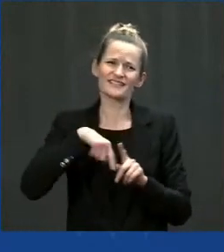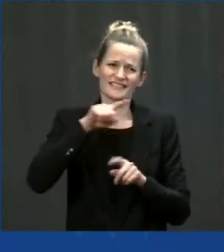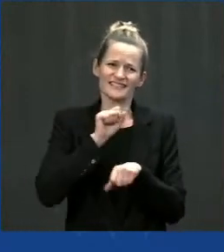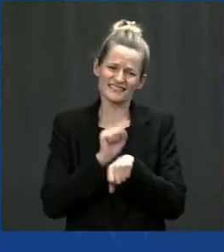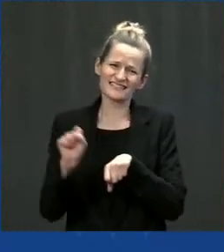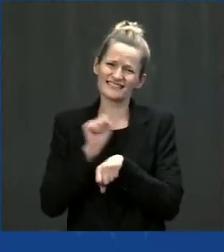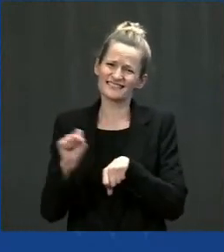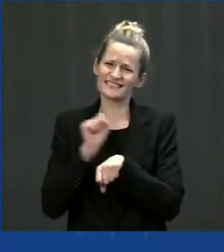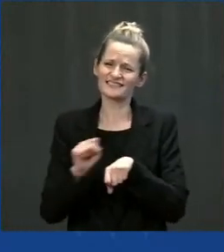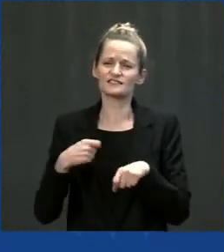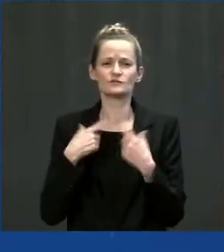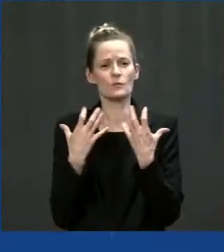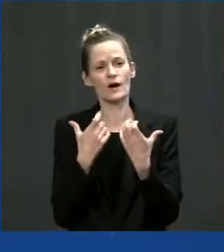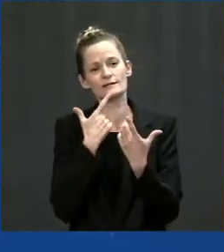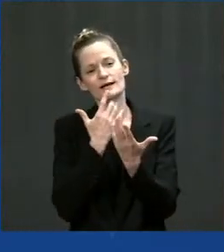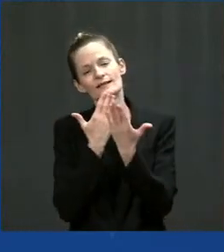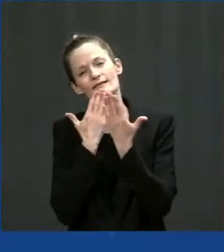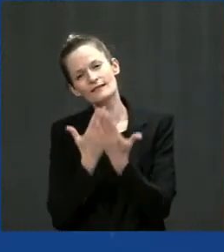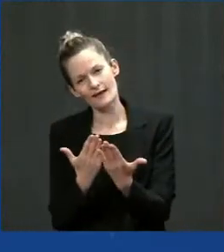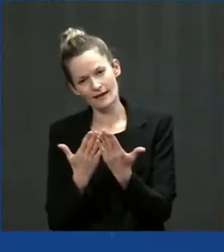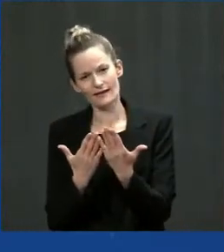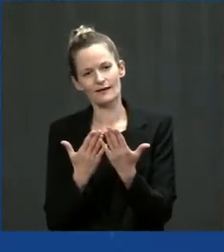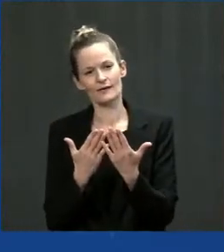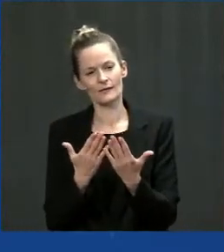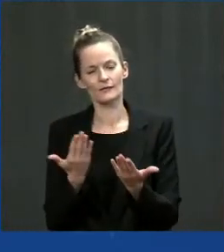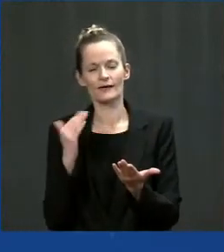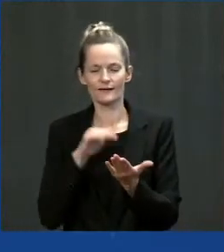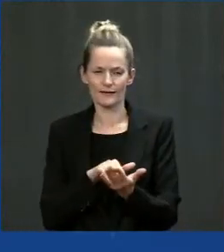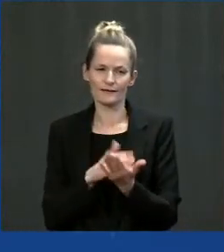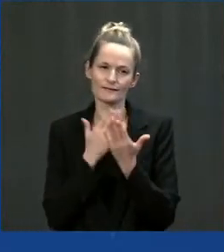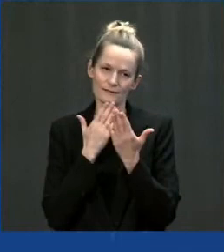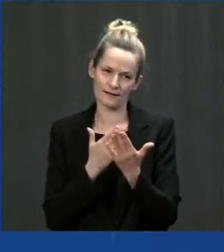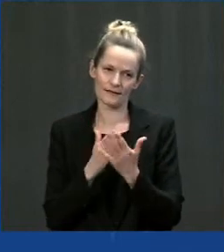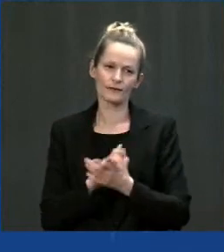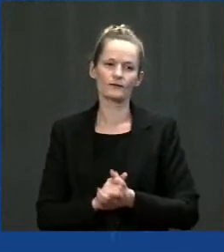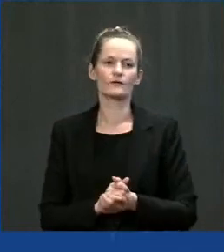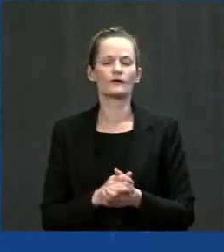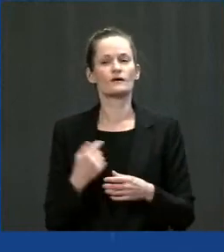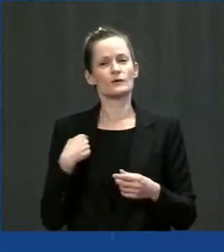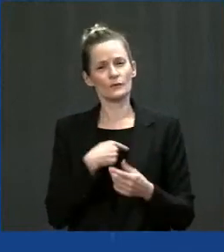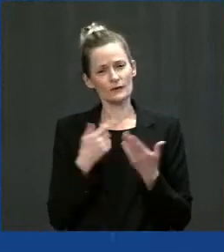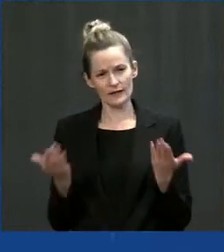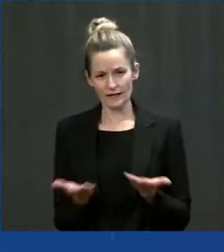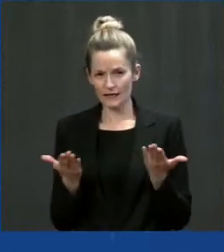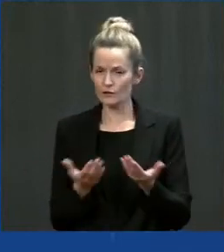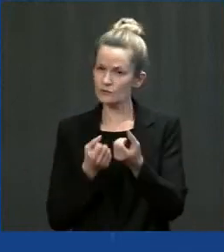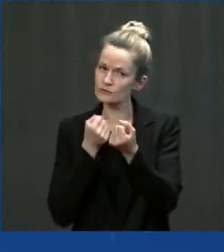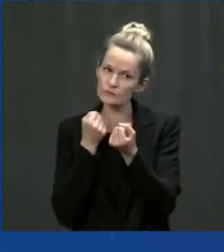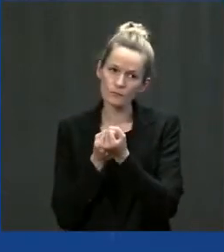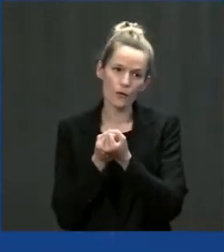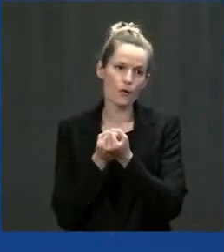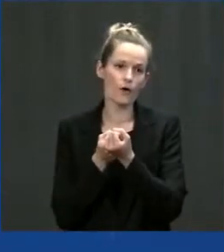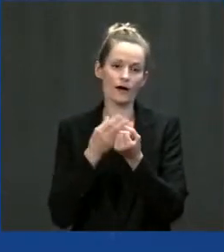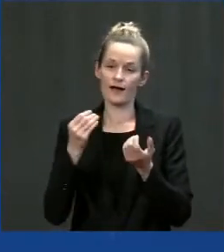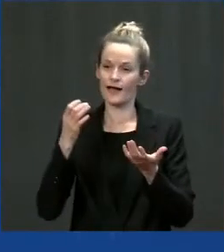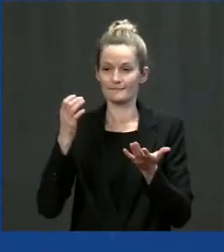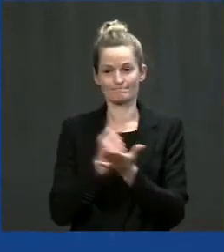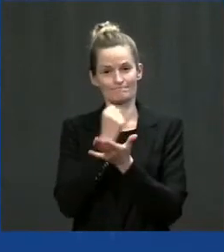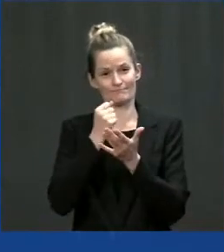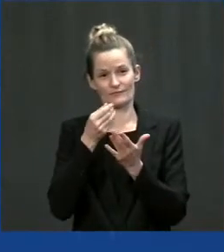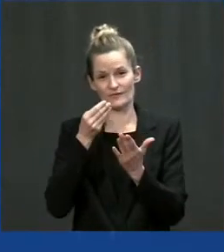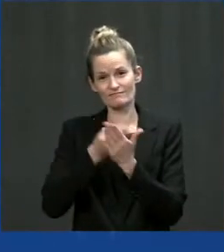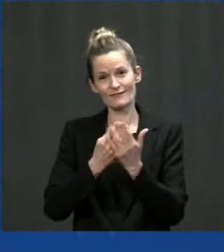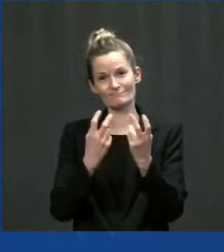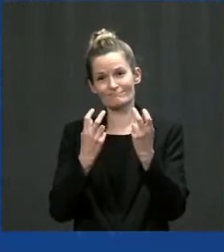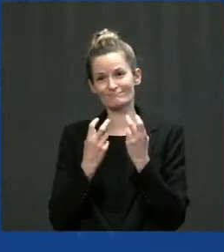So thank you again. And we are here to assist and take advantage of that funding. Mr. Well, Jared, thank you, Mr.